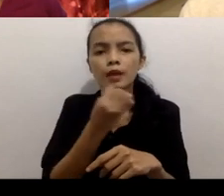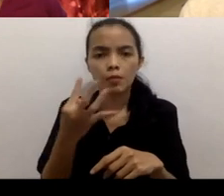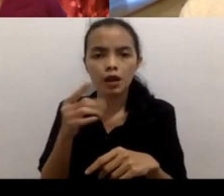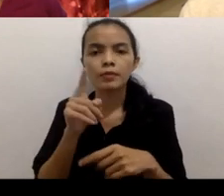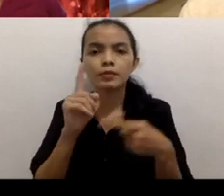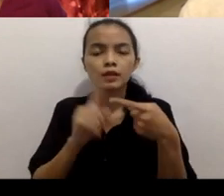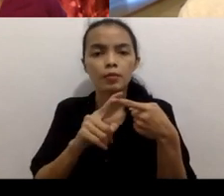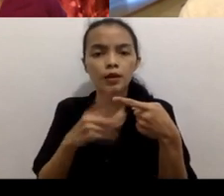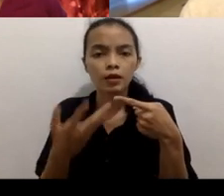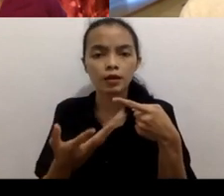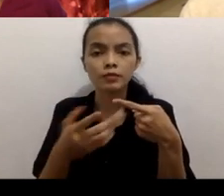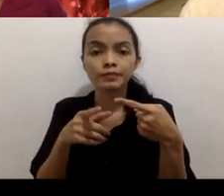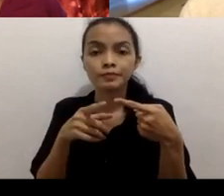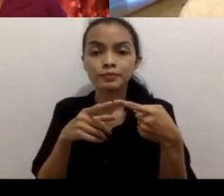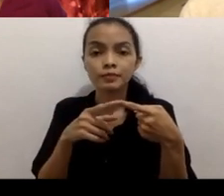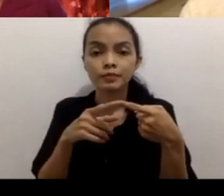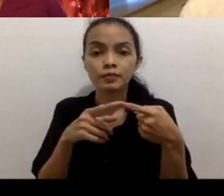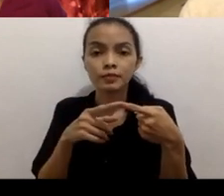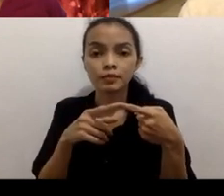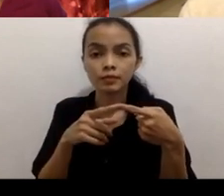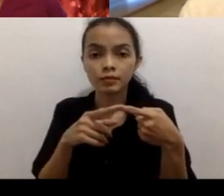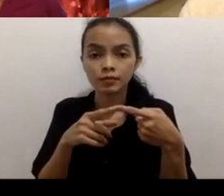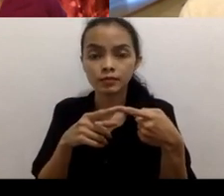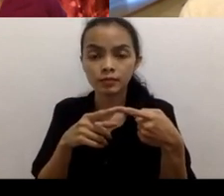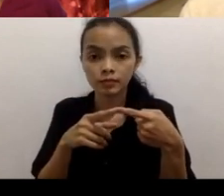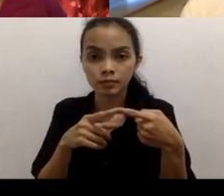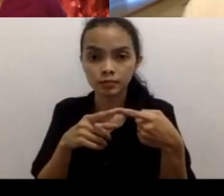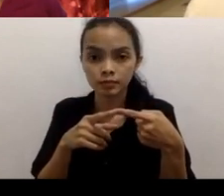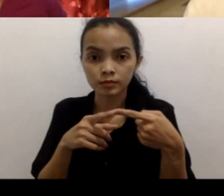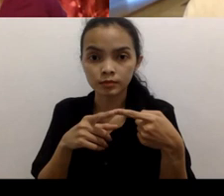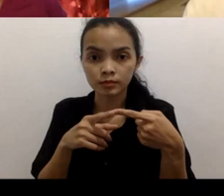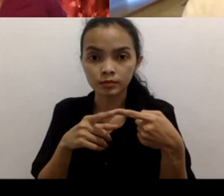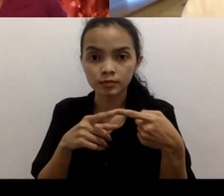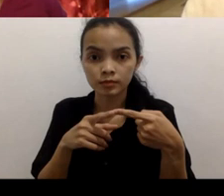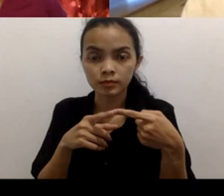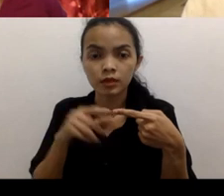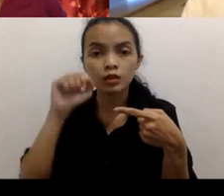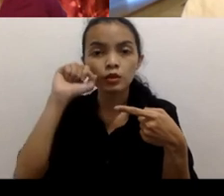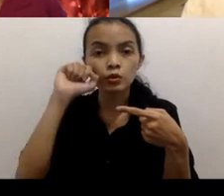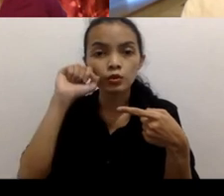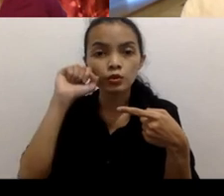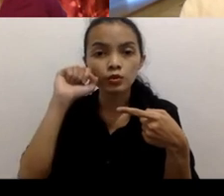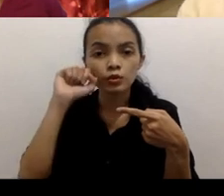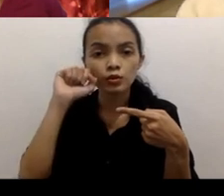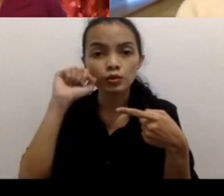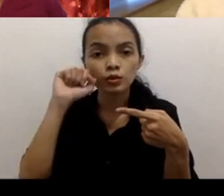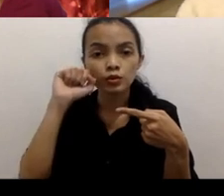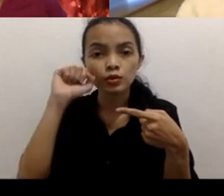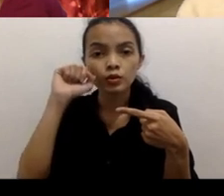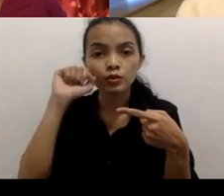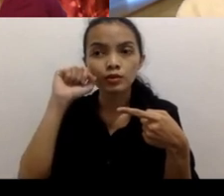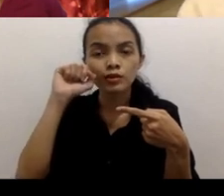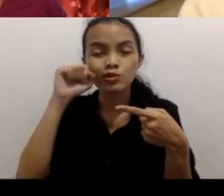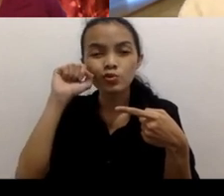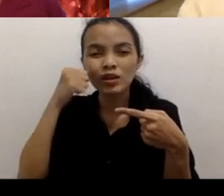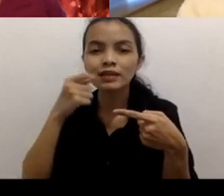really difficult to get in touch with some the uh characters who are like really central to the early discovery